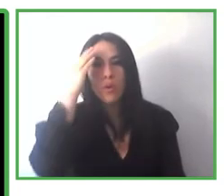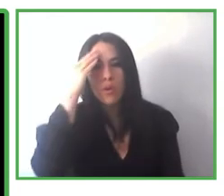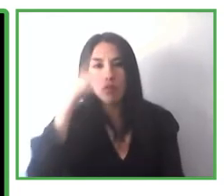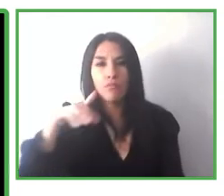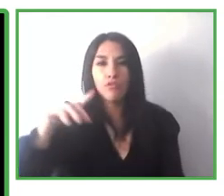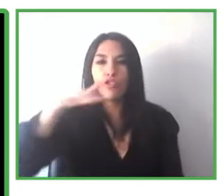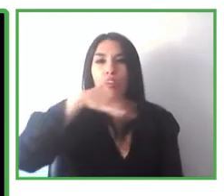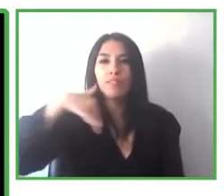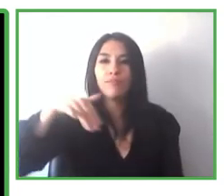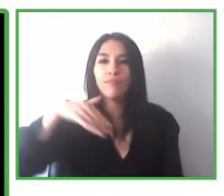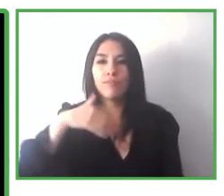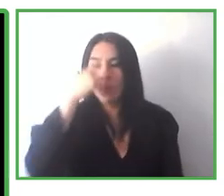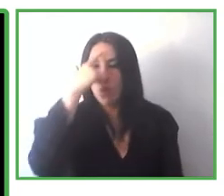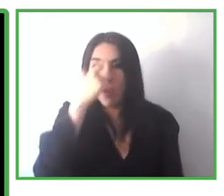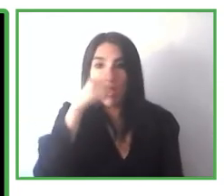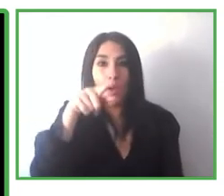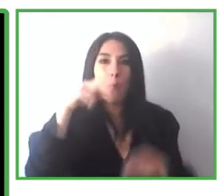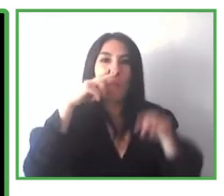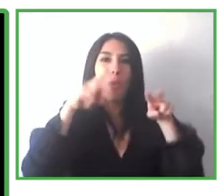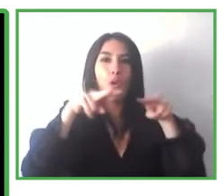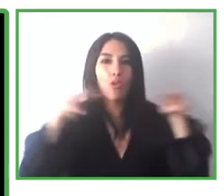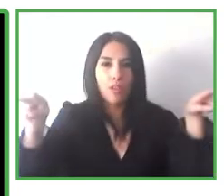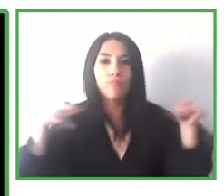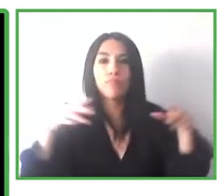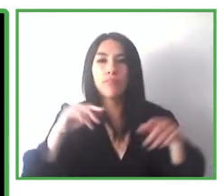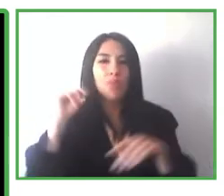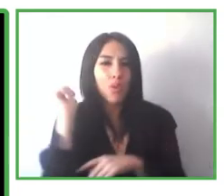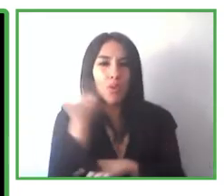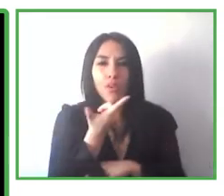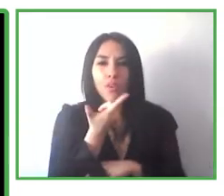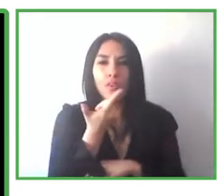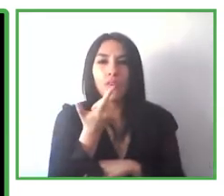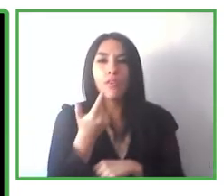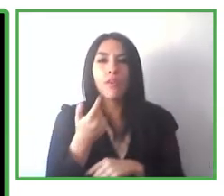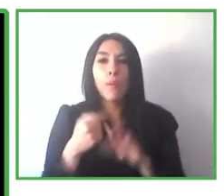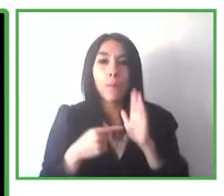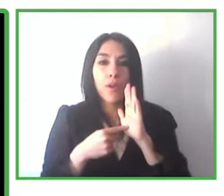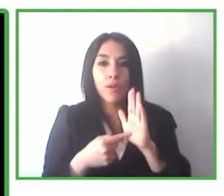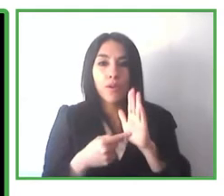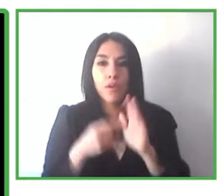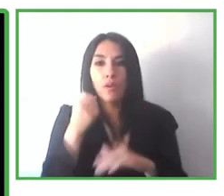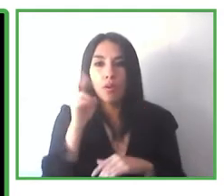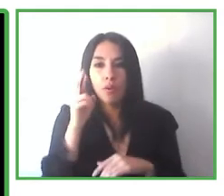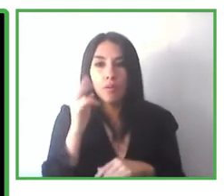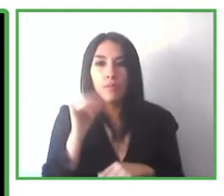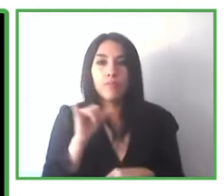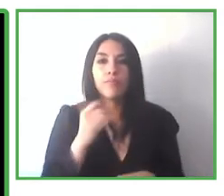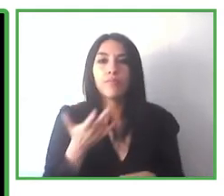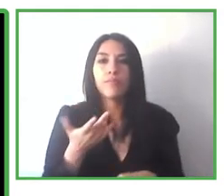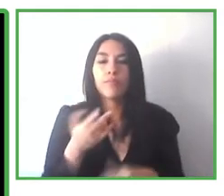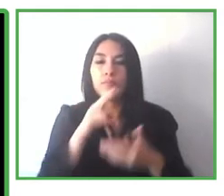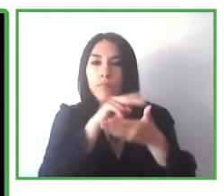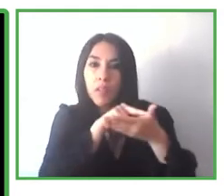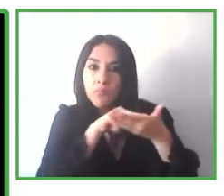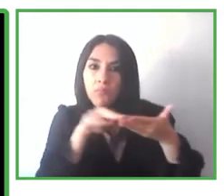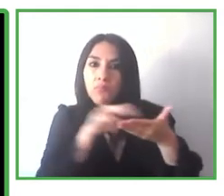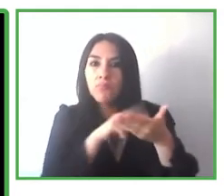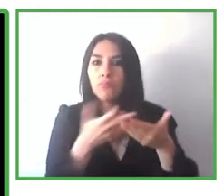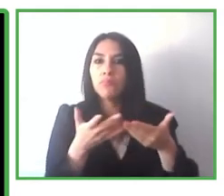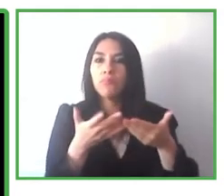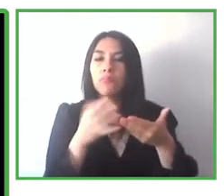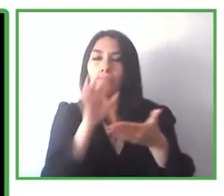museum. They have sign language available. They have pictograms as well, and they have easy reading. So